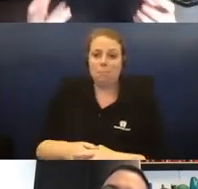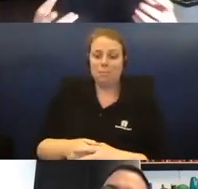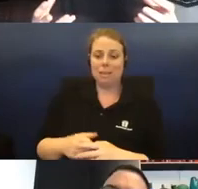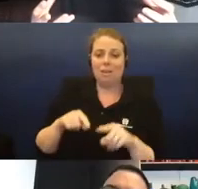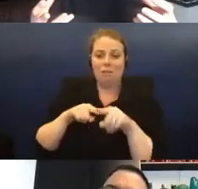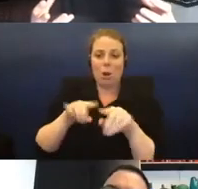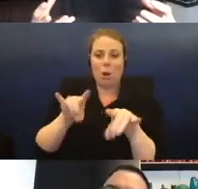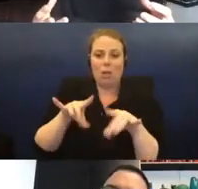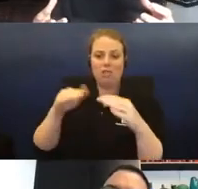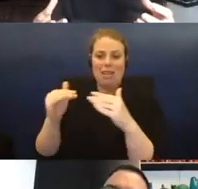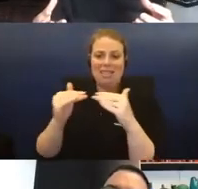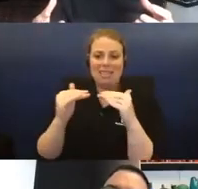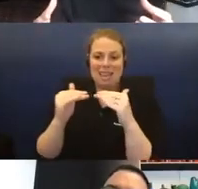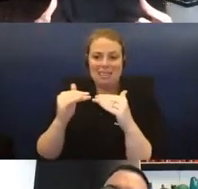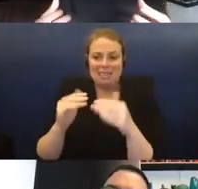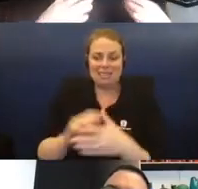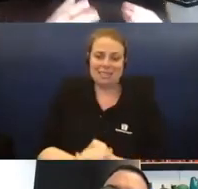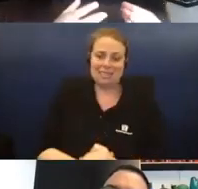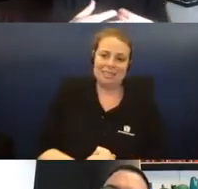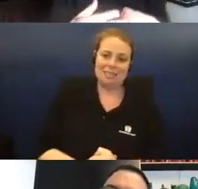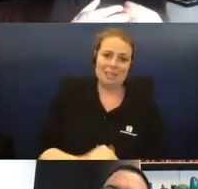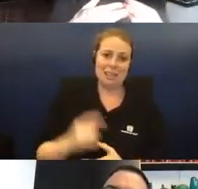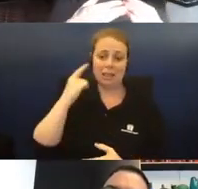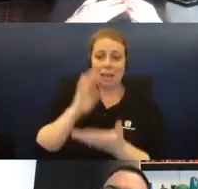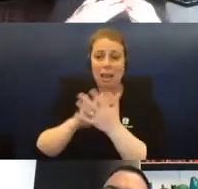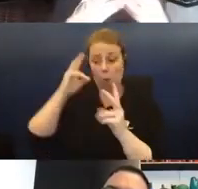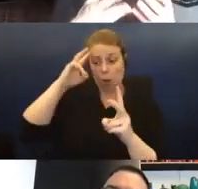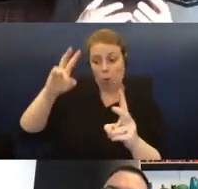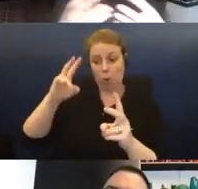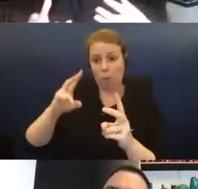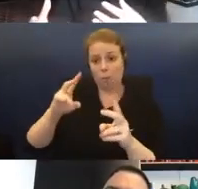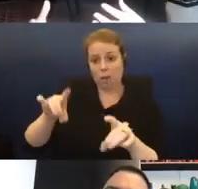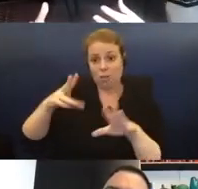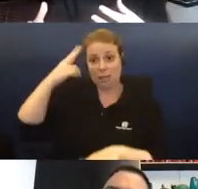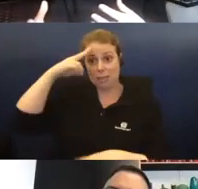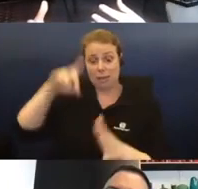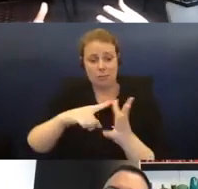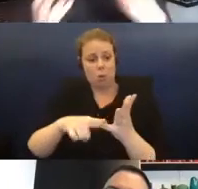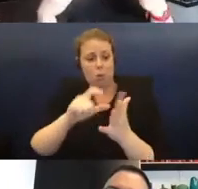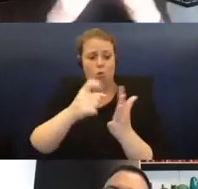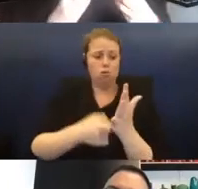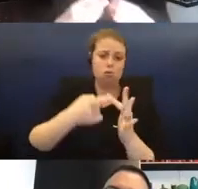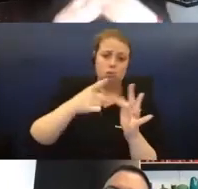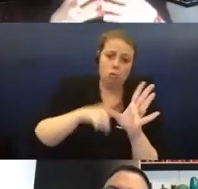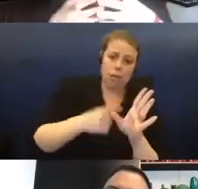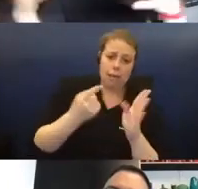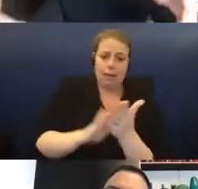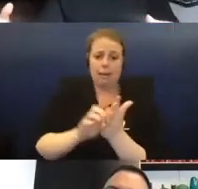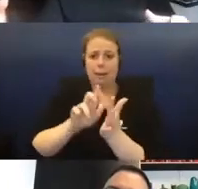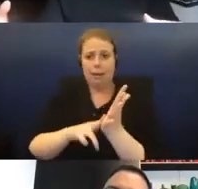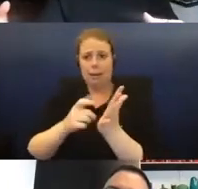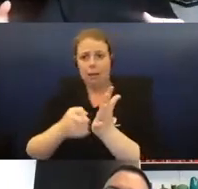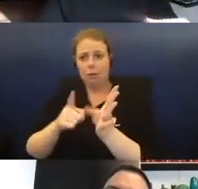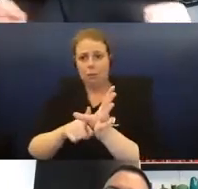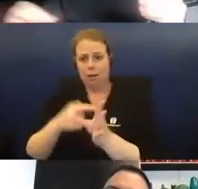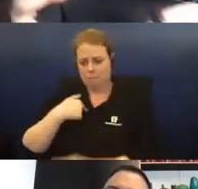as I can, and just even thinking how I call them Australian names, they're called Audrey and Henry, it was my kind of idea of